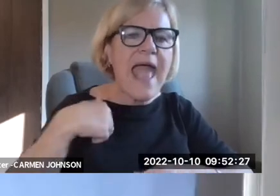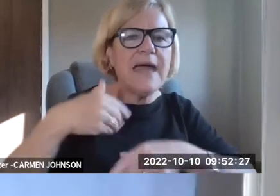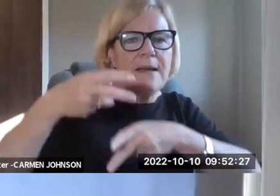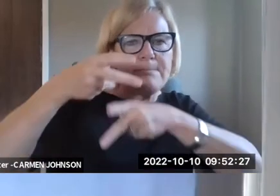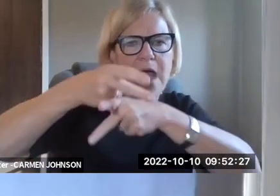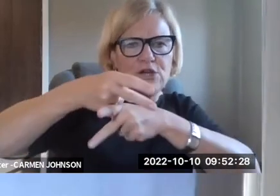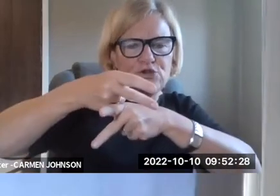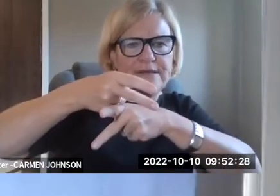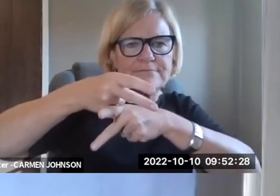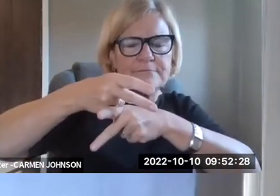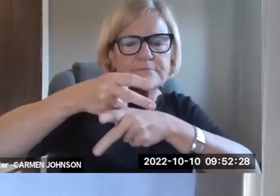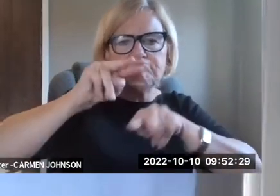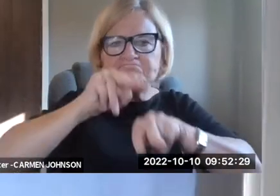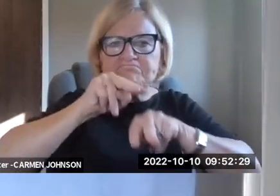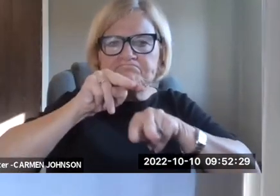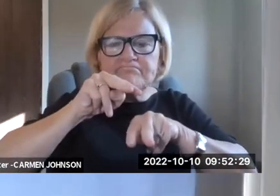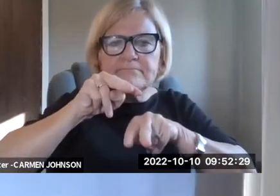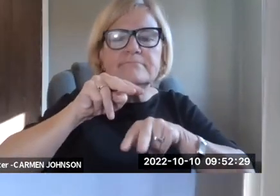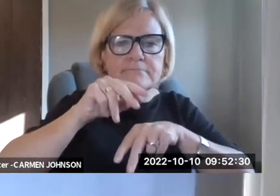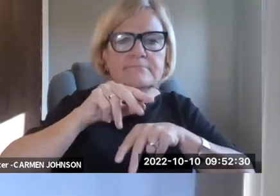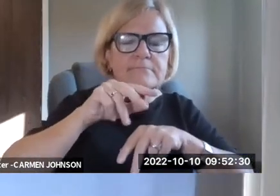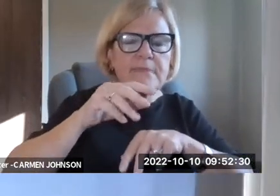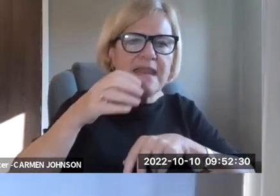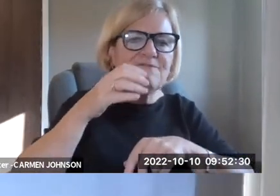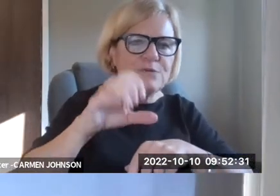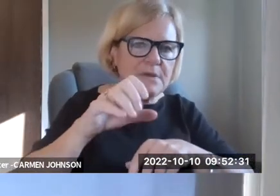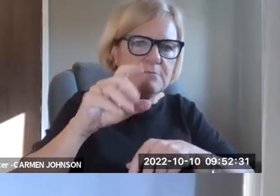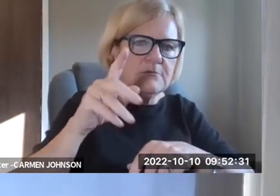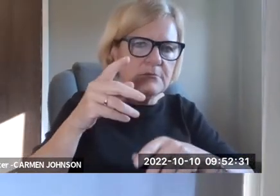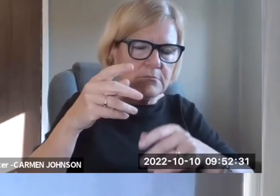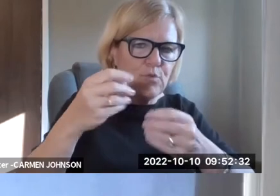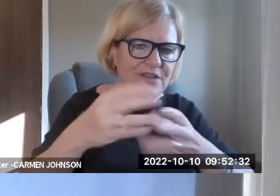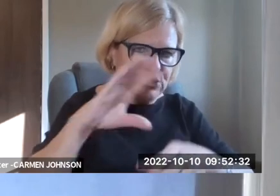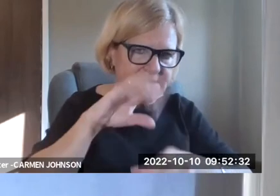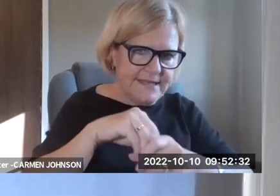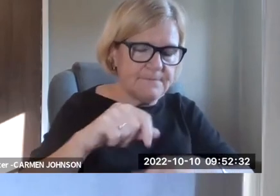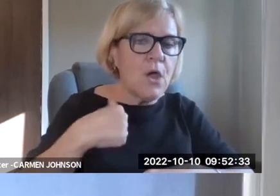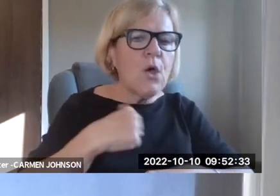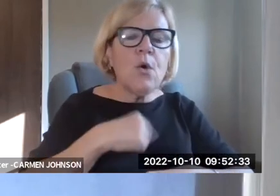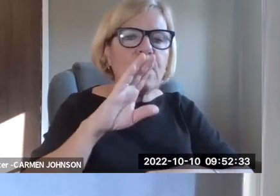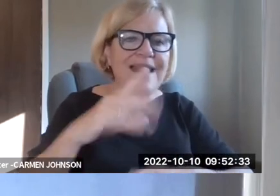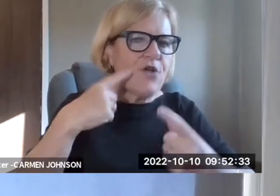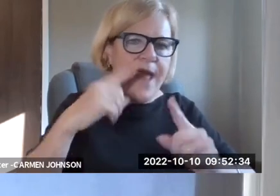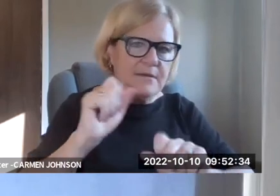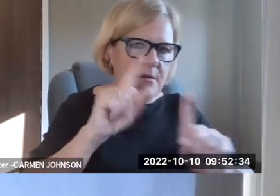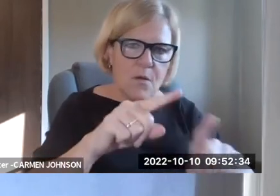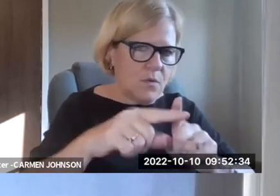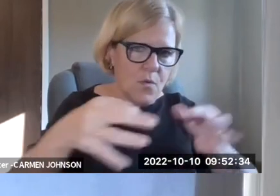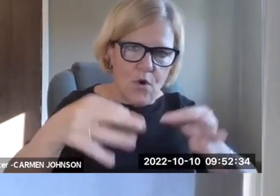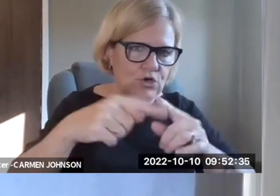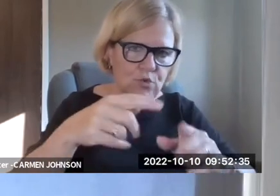all of our, uh, settlement agreements, including back to the video phone case, had, um, monitoring provisions, uh,